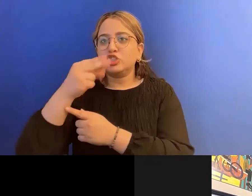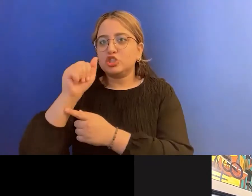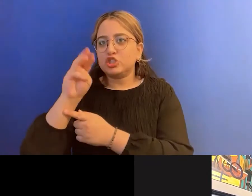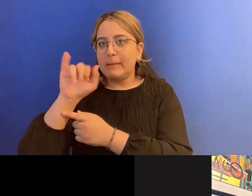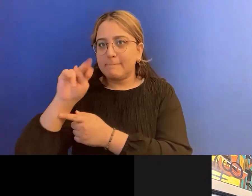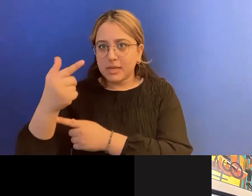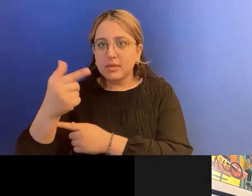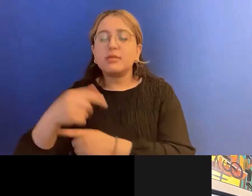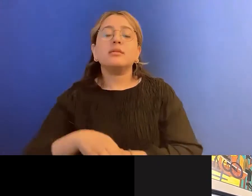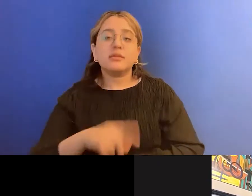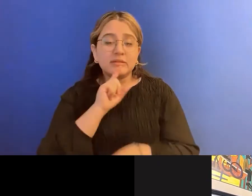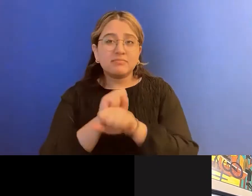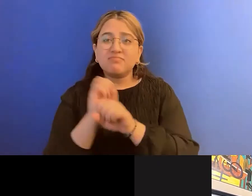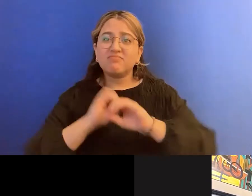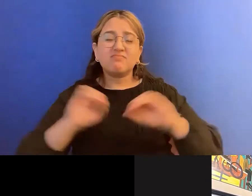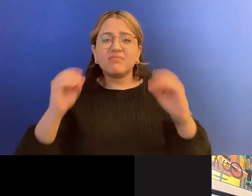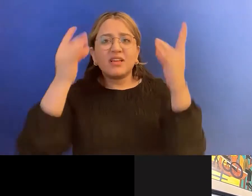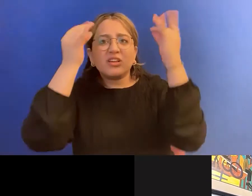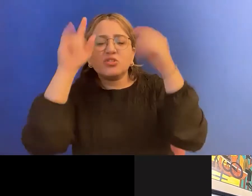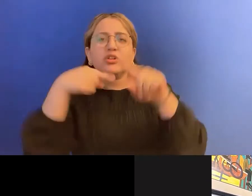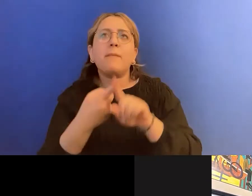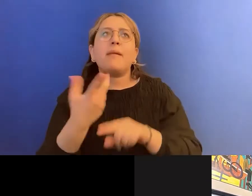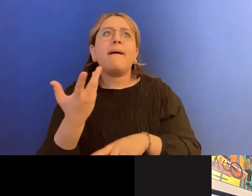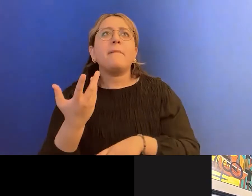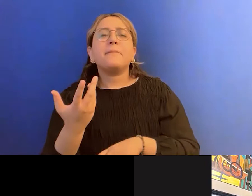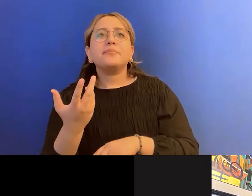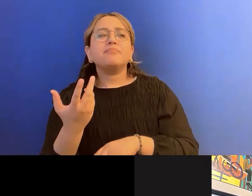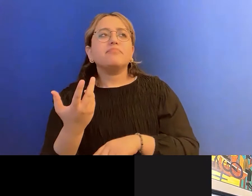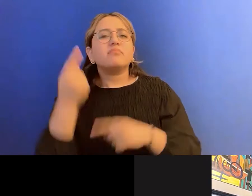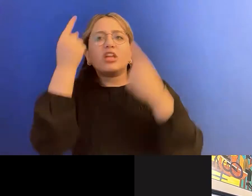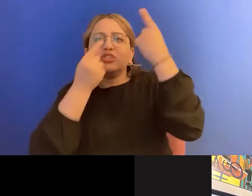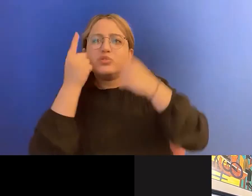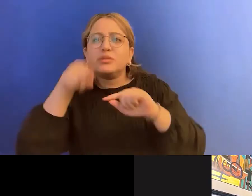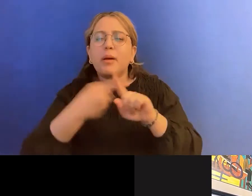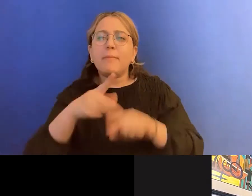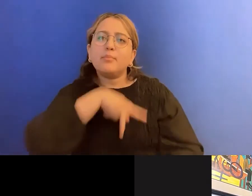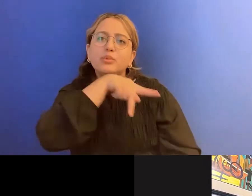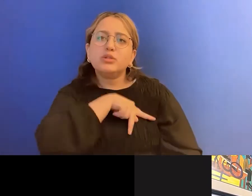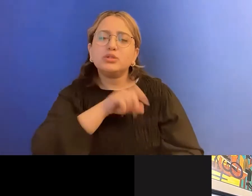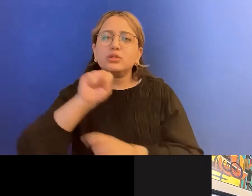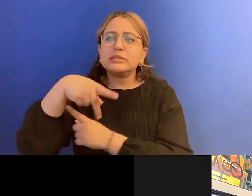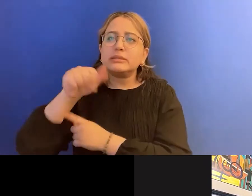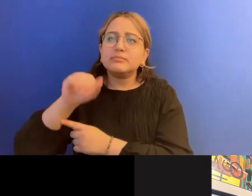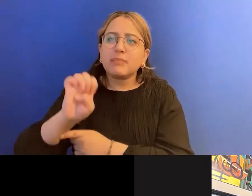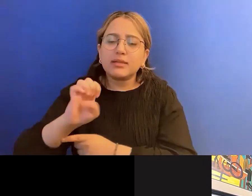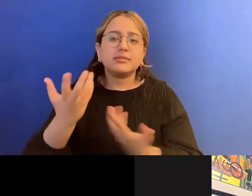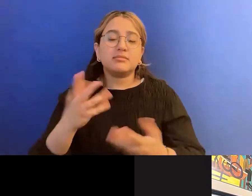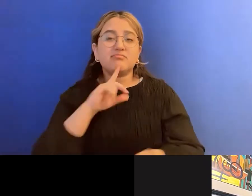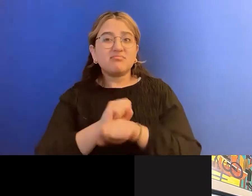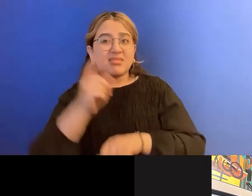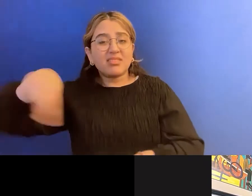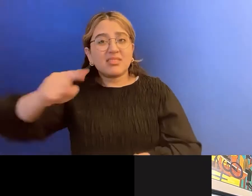consideration for things like personal space. And it's considered okay to